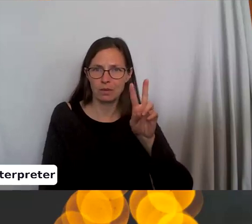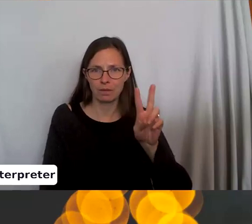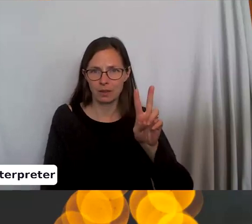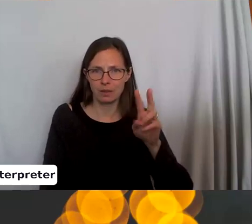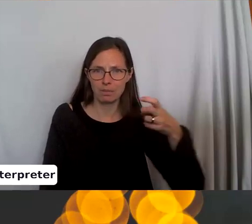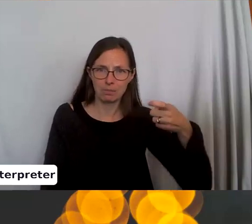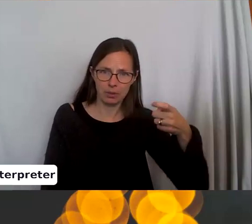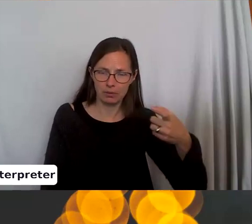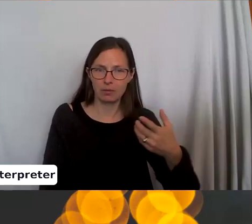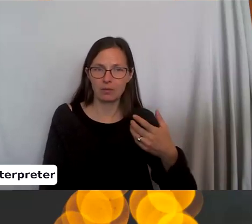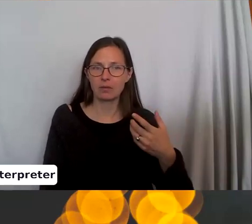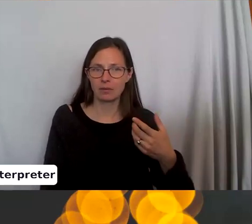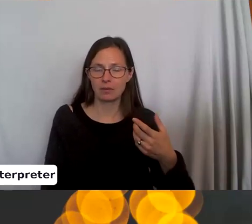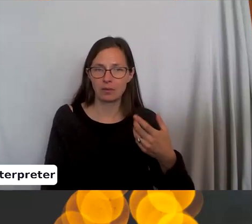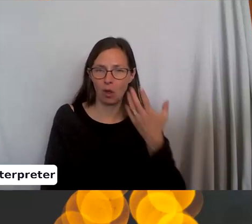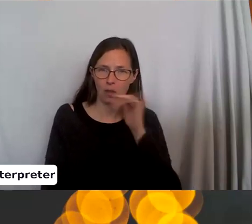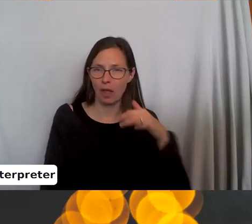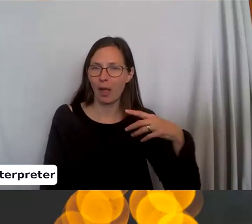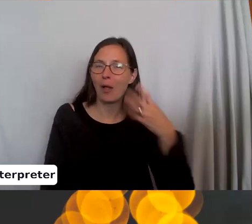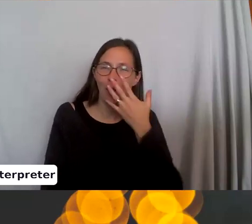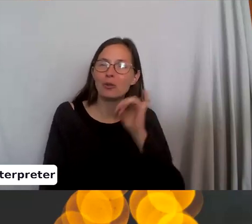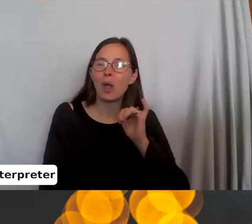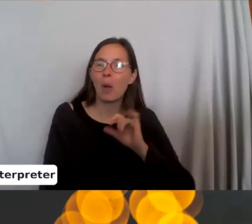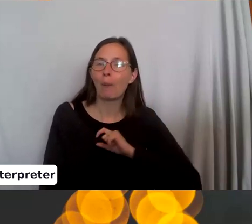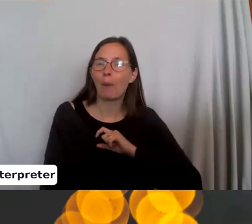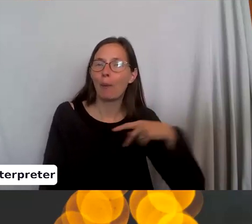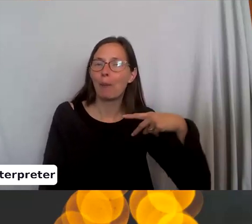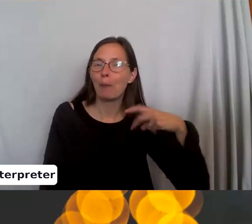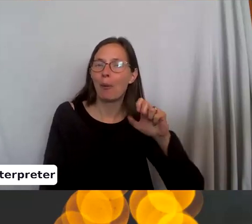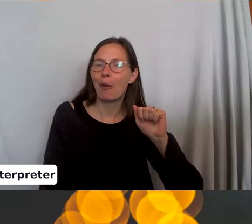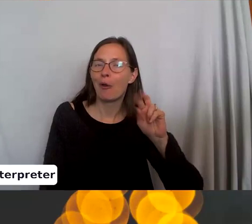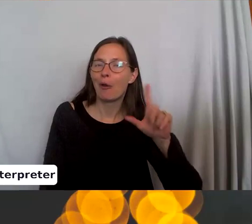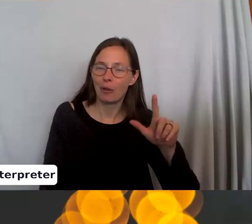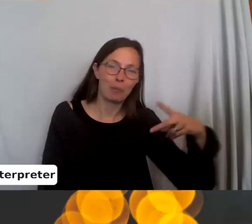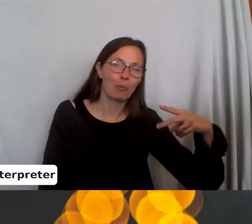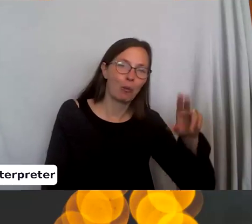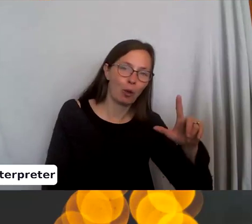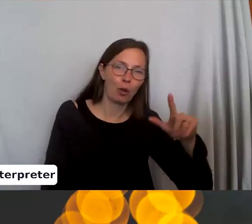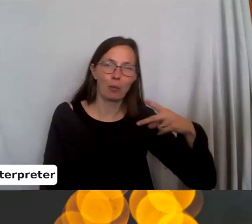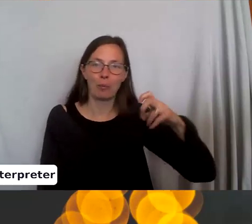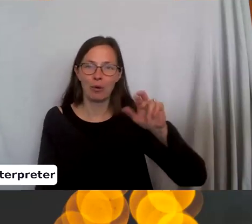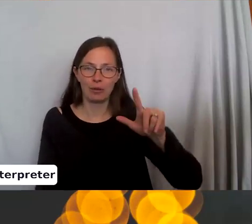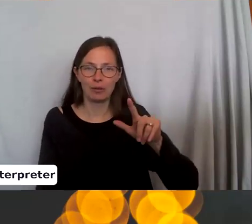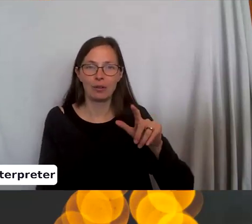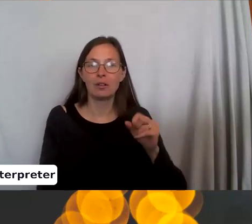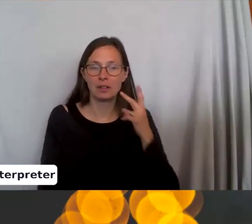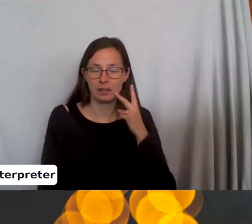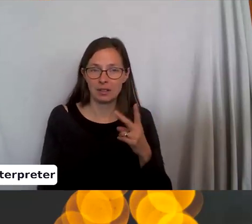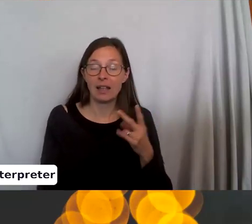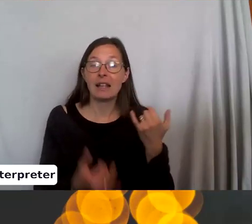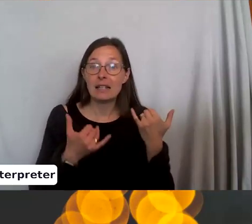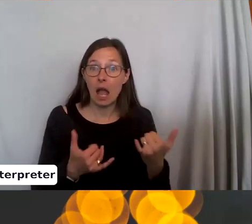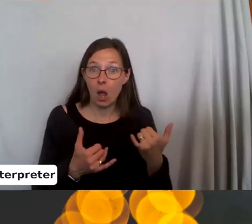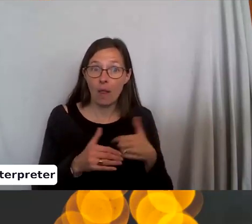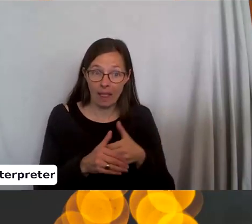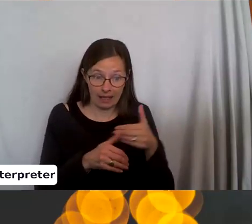purl. So going back, you're going to knit that you're going to knit this purl, purl this knit, knit this purl